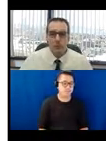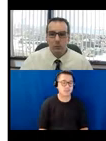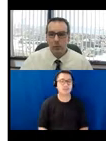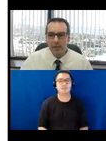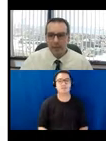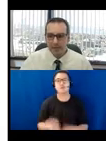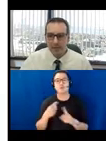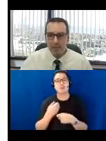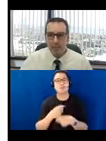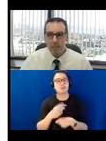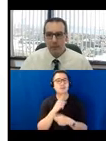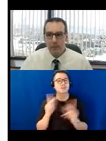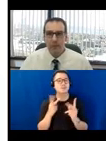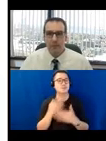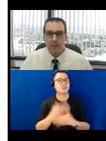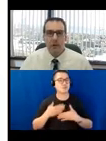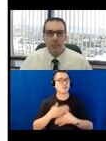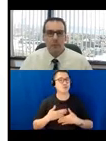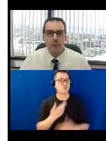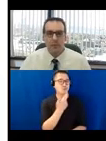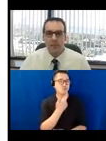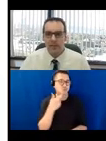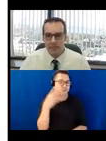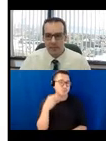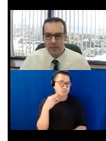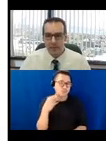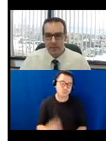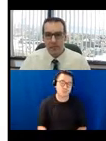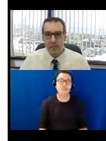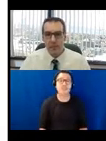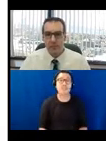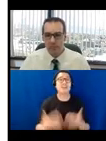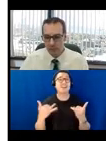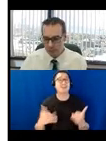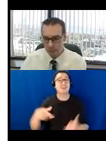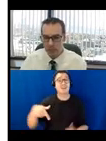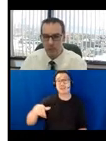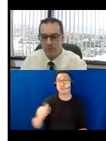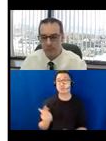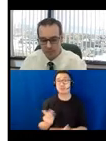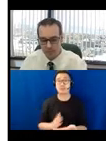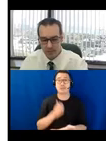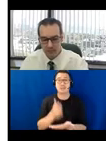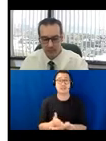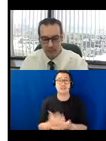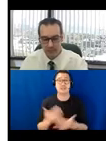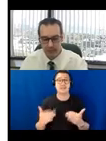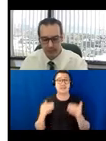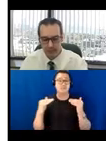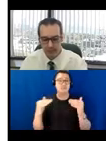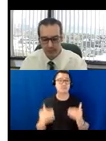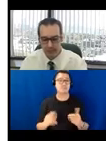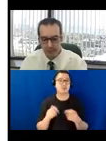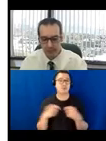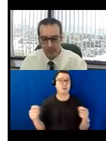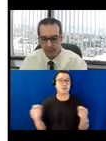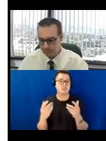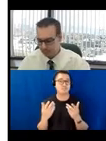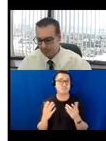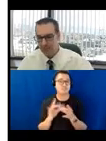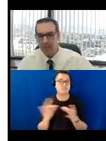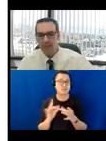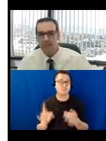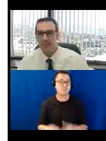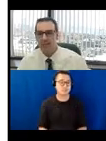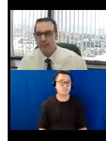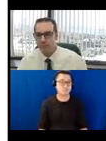So, at this time, I'm going to stop with the question and answer section, and I'm going to go to the closeout section, if you don't mind. And